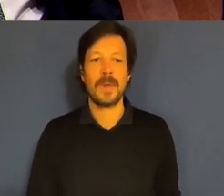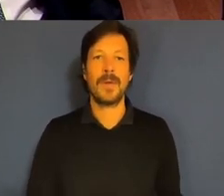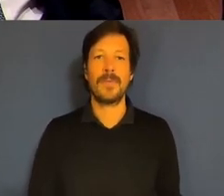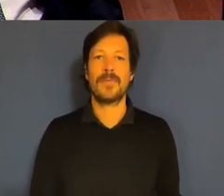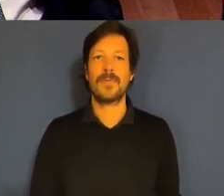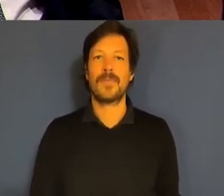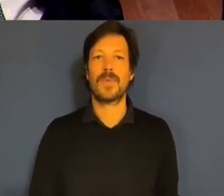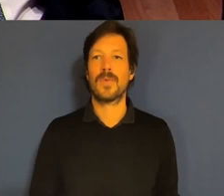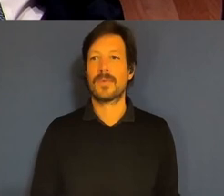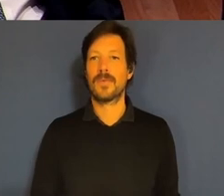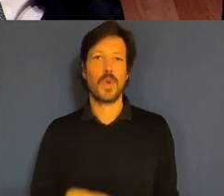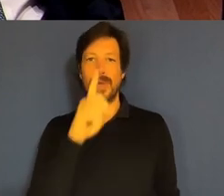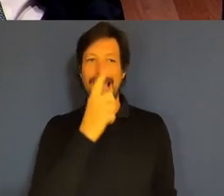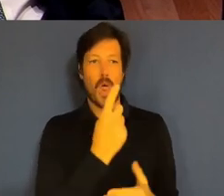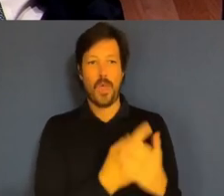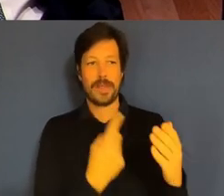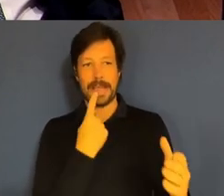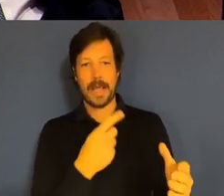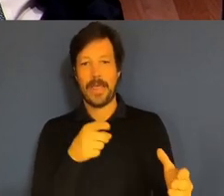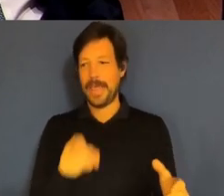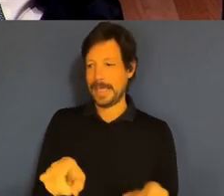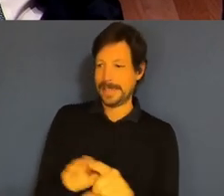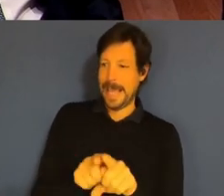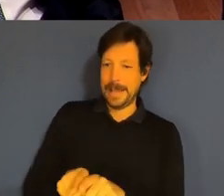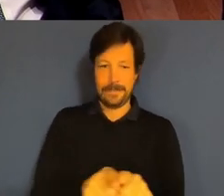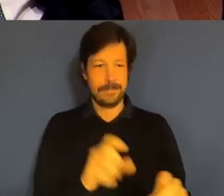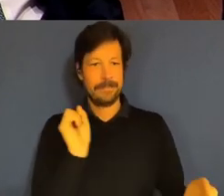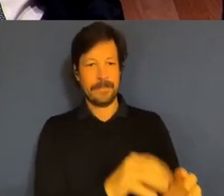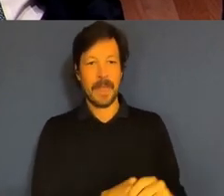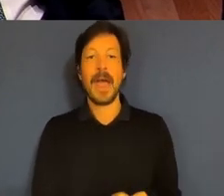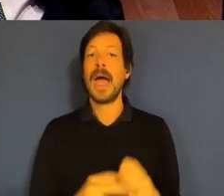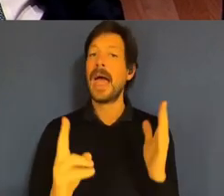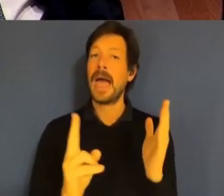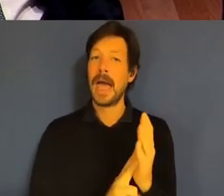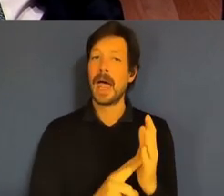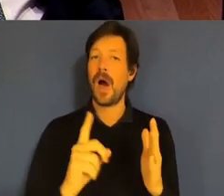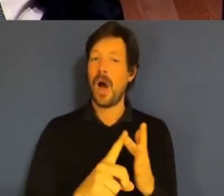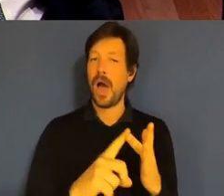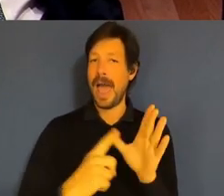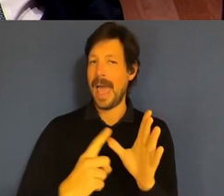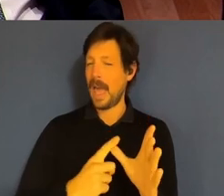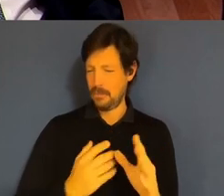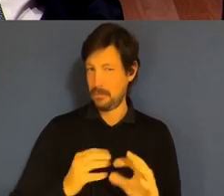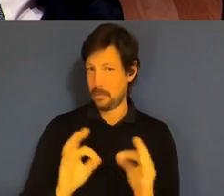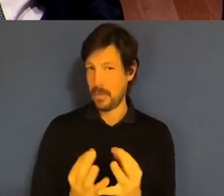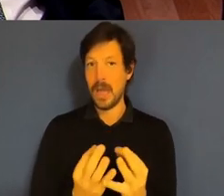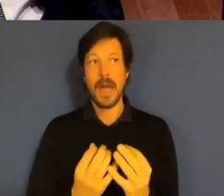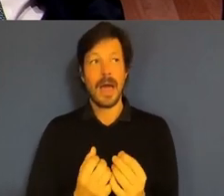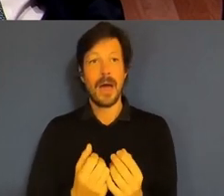deal with this part of our workplace. And at NIAA, we have a very diverse workforce